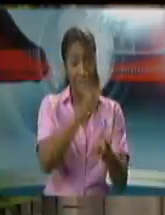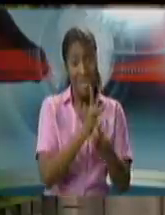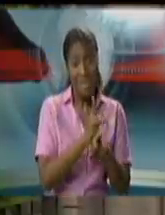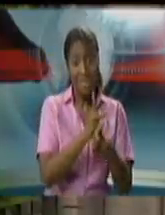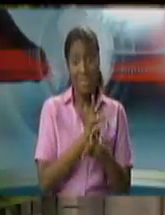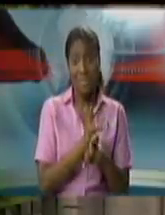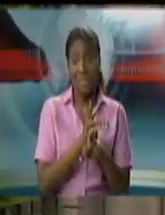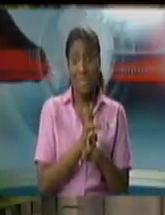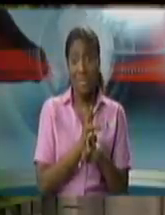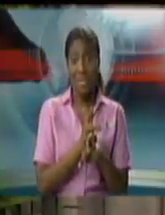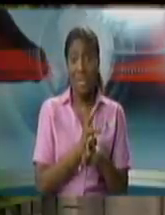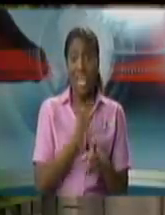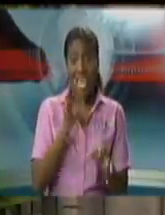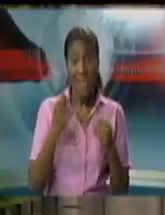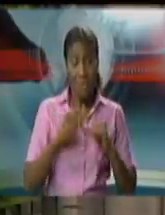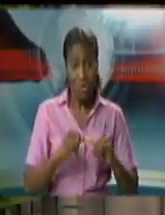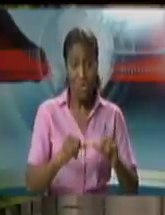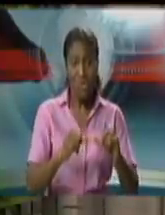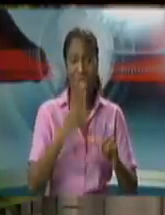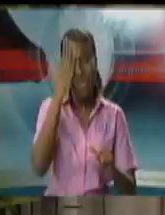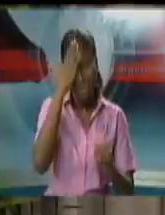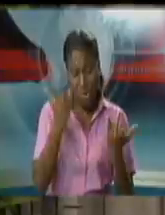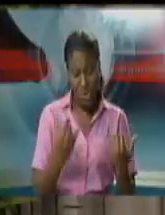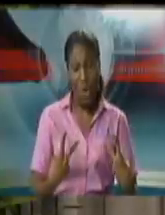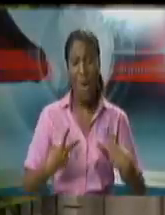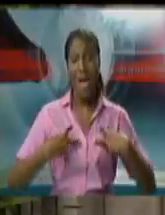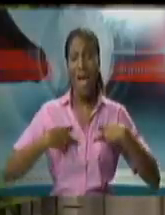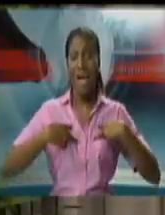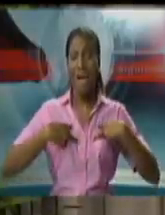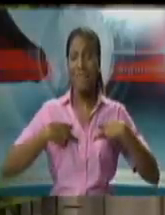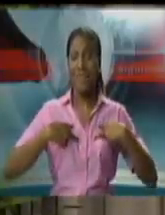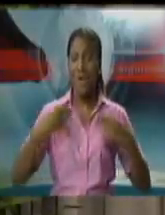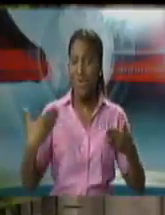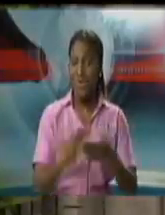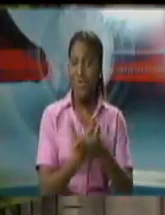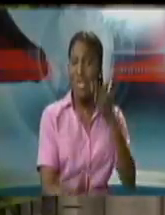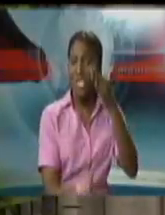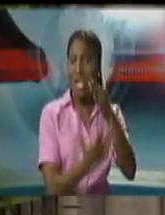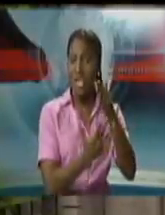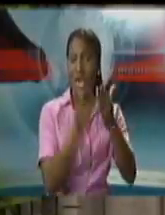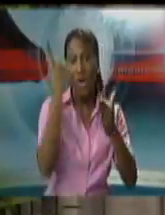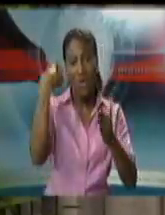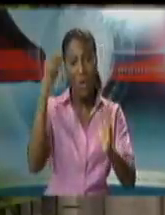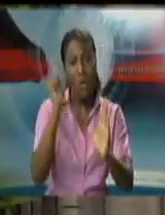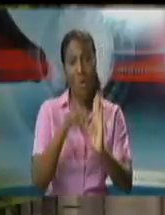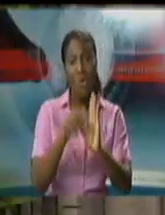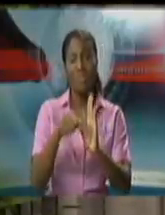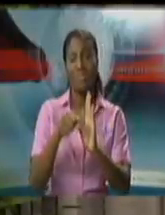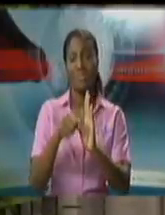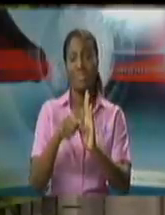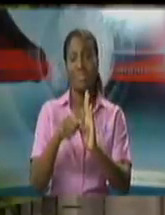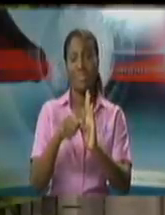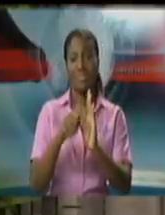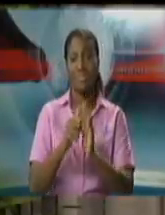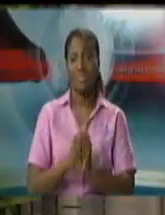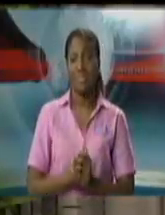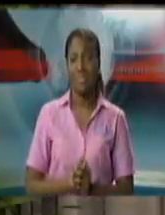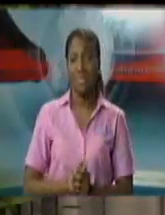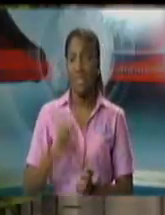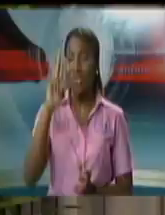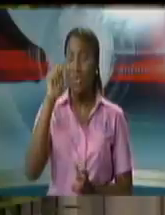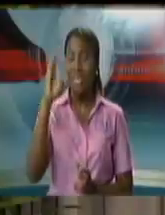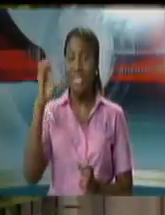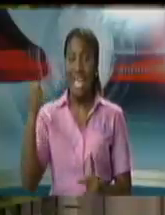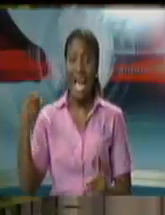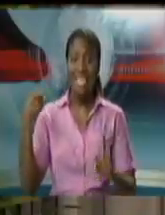justice ramsa mere hines etc pay by electronic means and all of these things they gave a scathing attack on